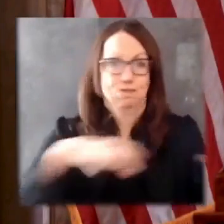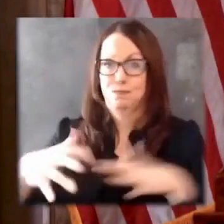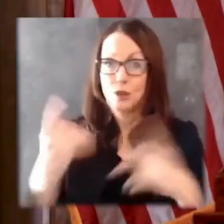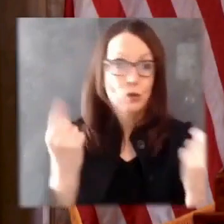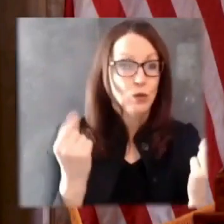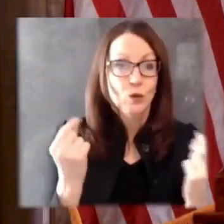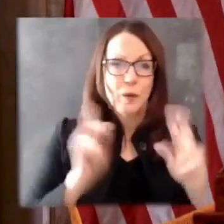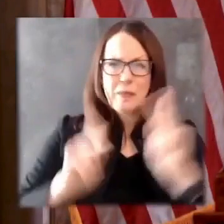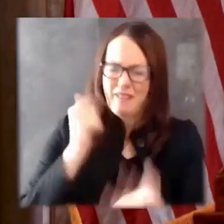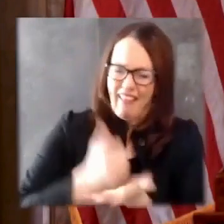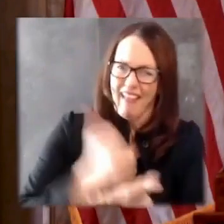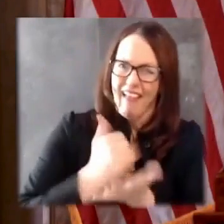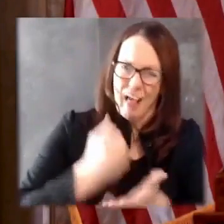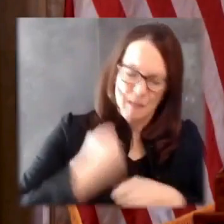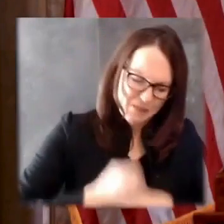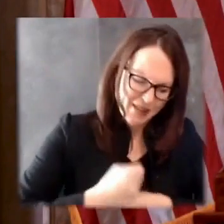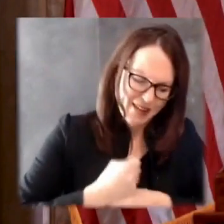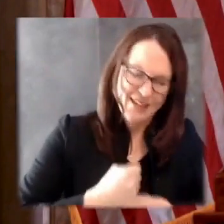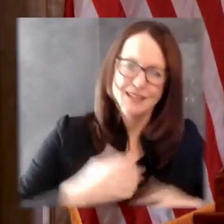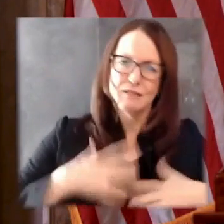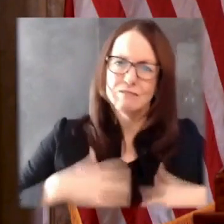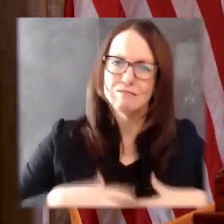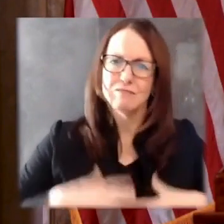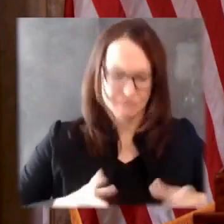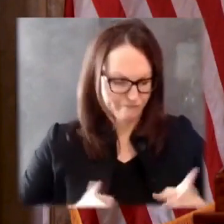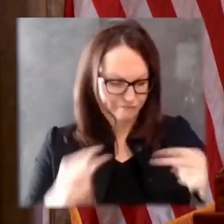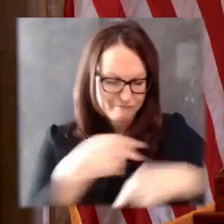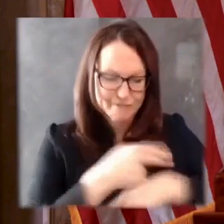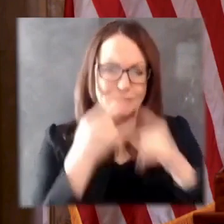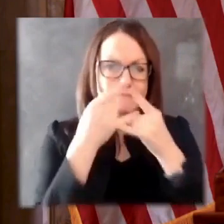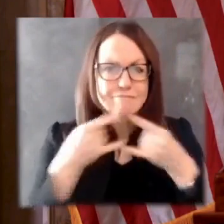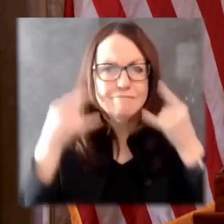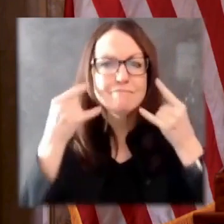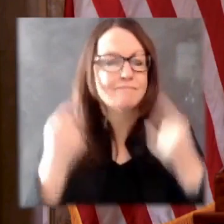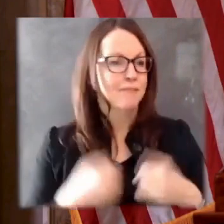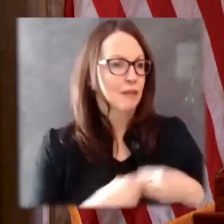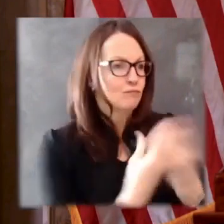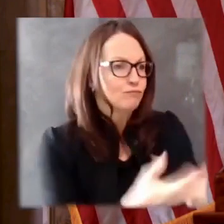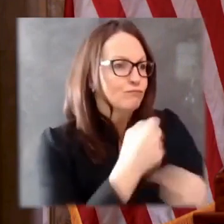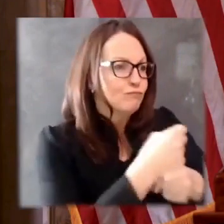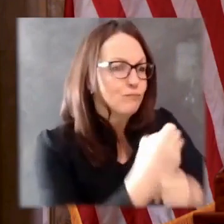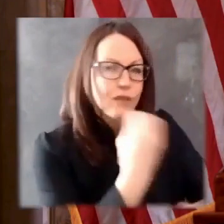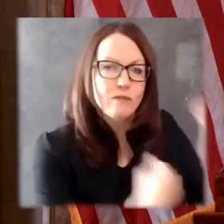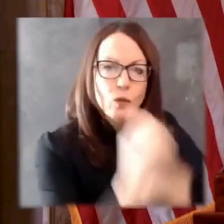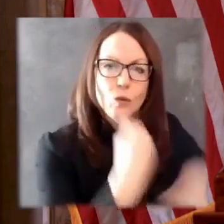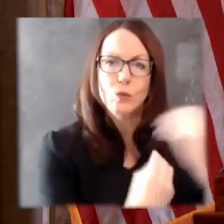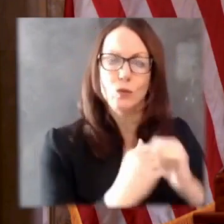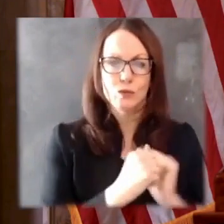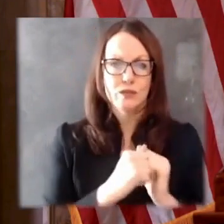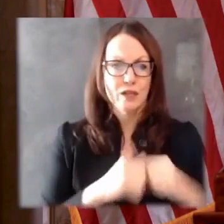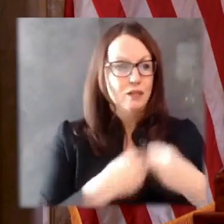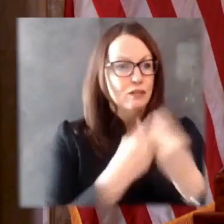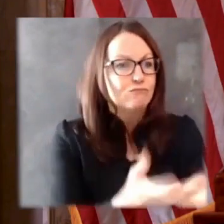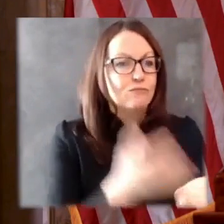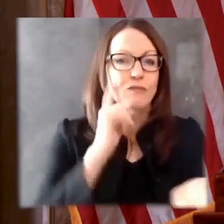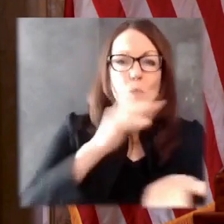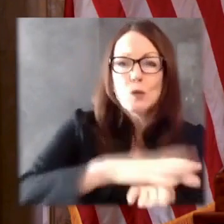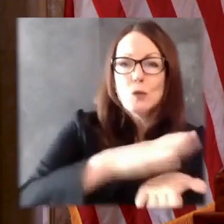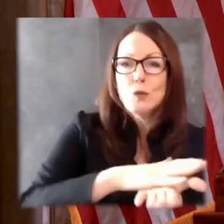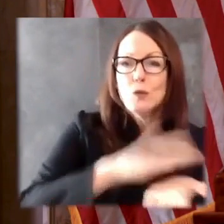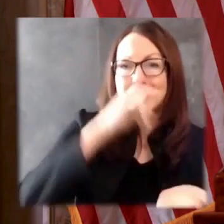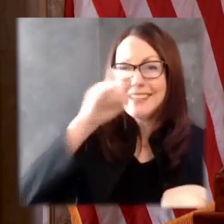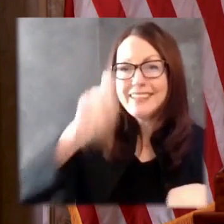so that they wouldn't go hungry, even if they weren't in school, sewing and donating masks for others who couldn't afford their own.